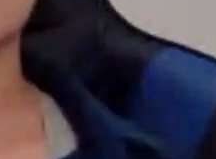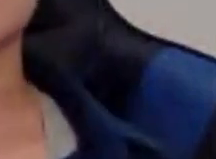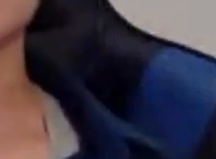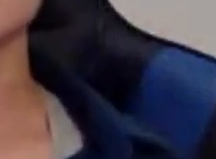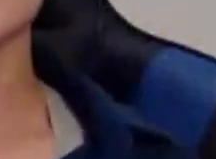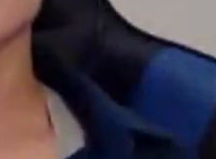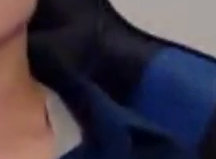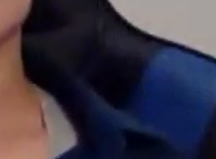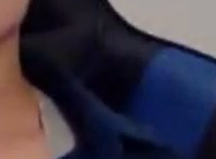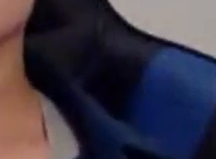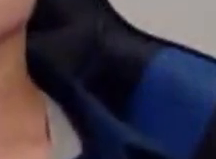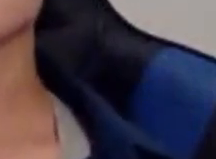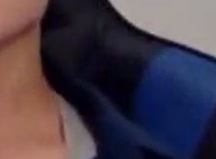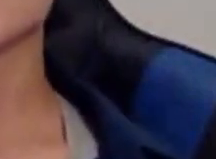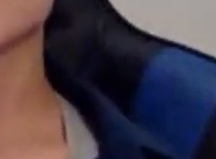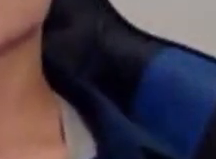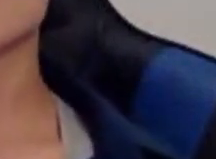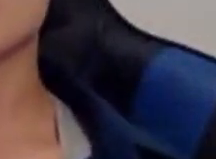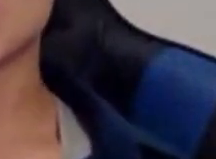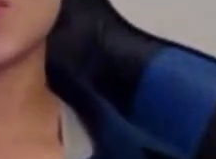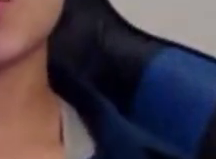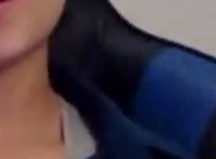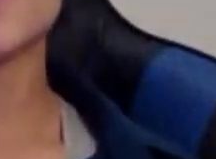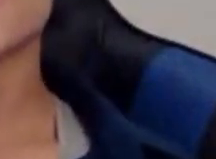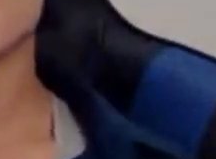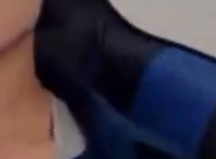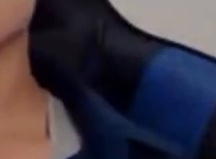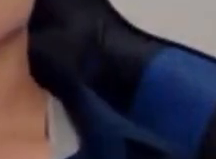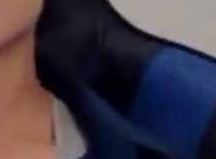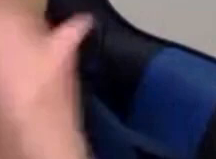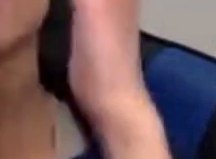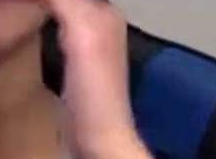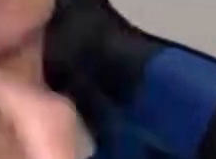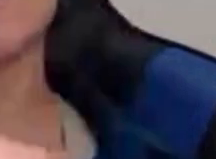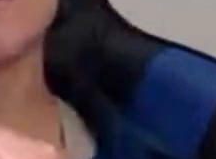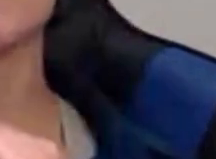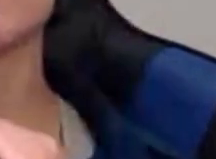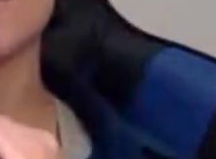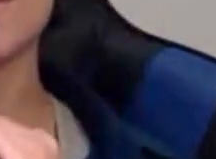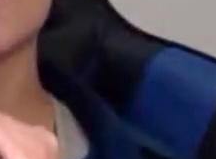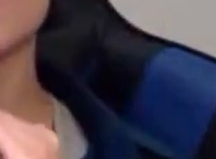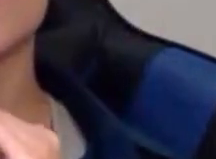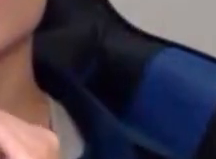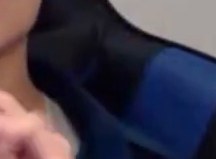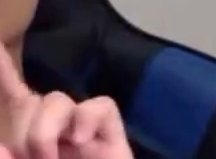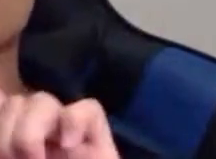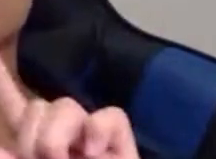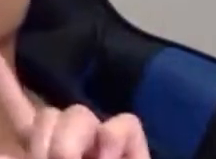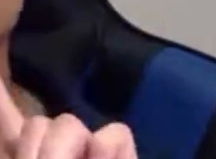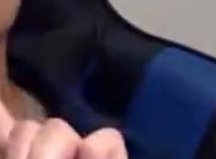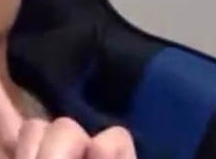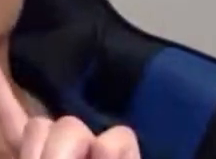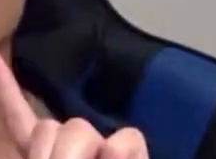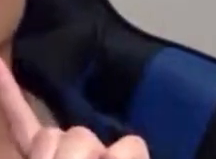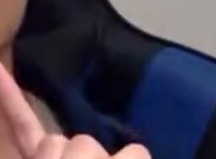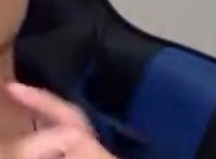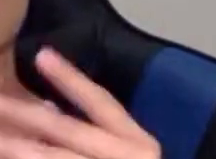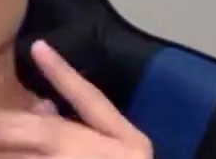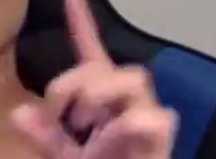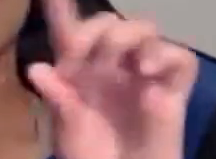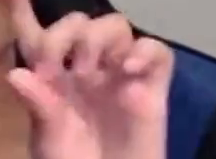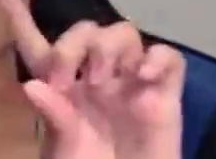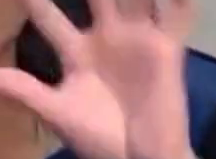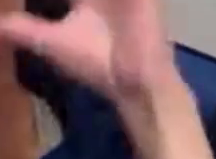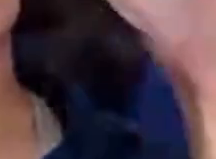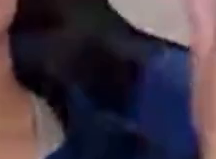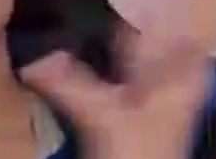I think that that's as far as I might go in terms of thinking about the supposed acceptance and